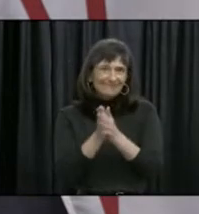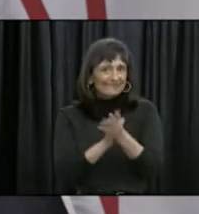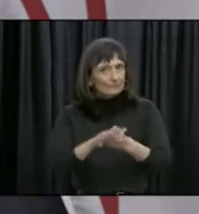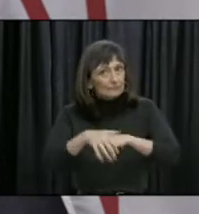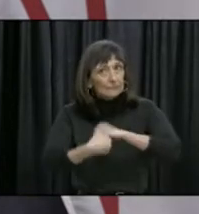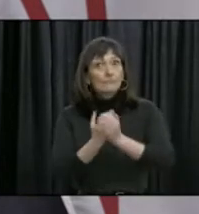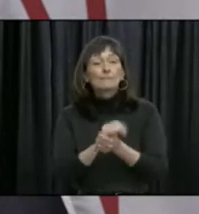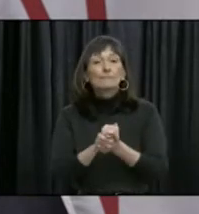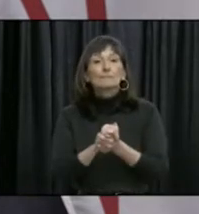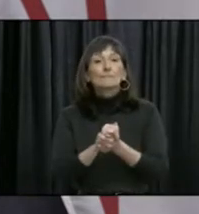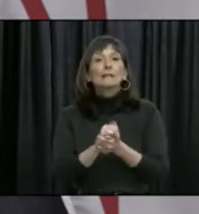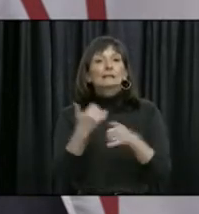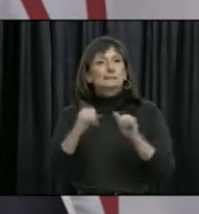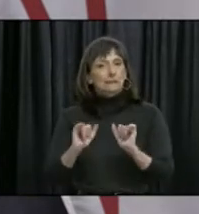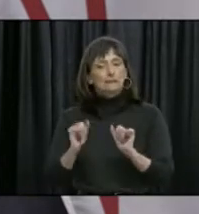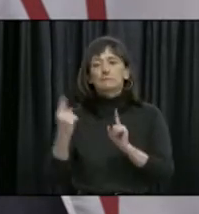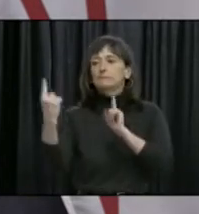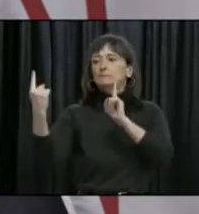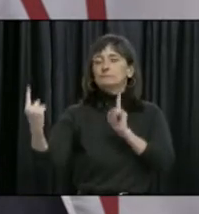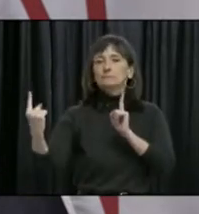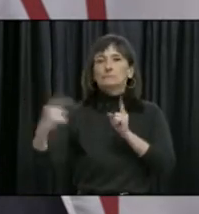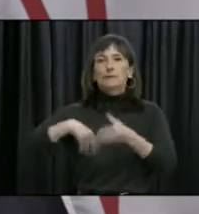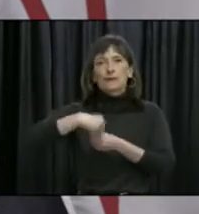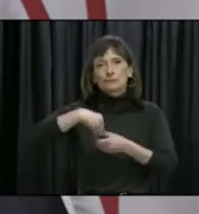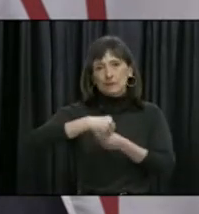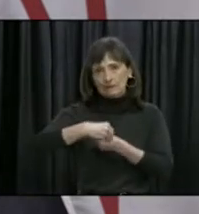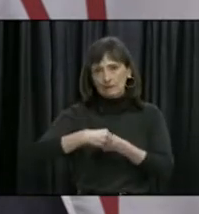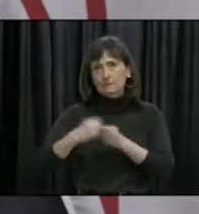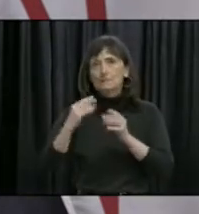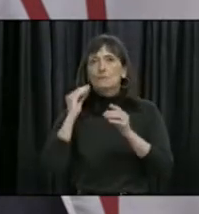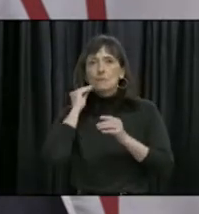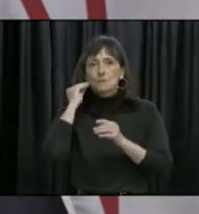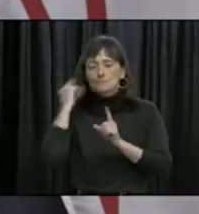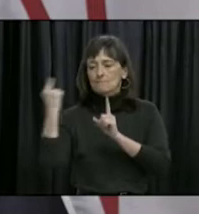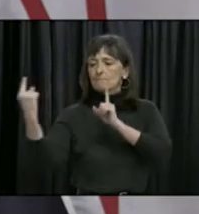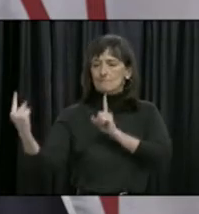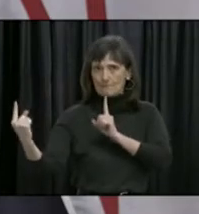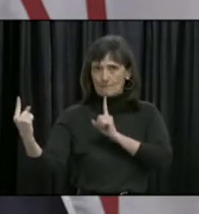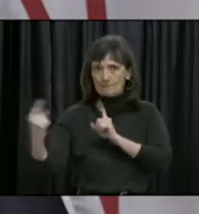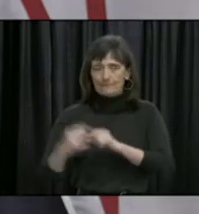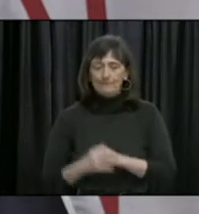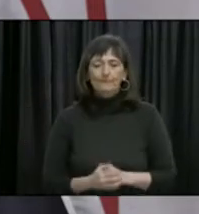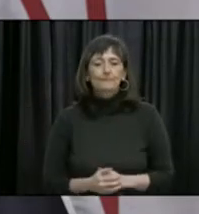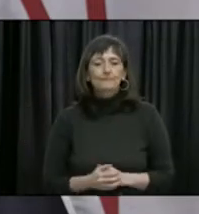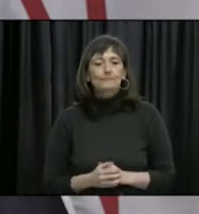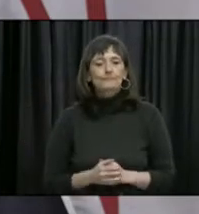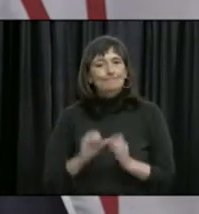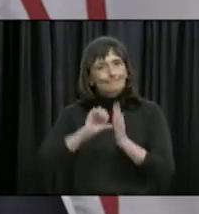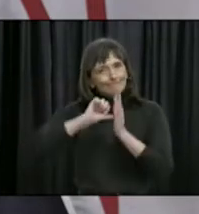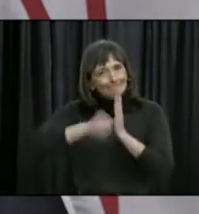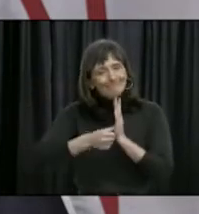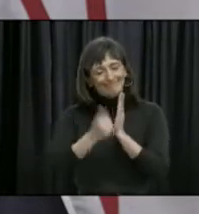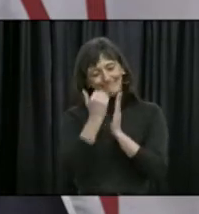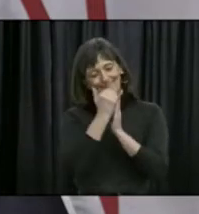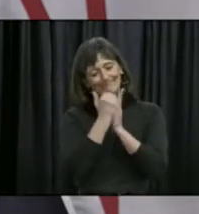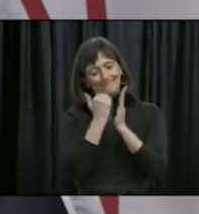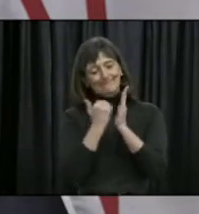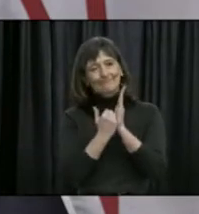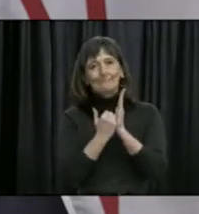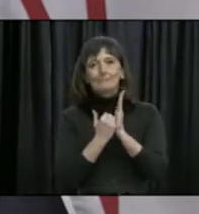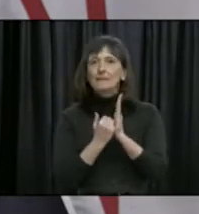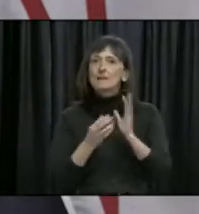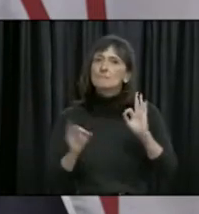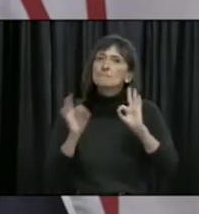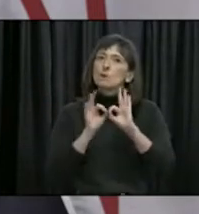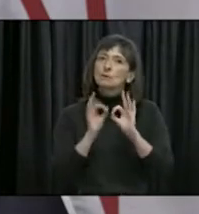maintain safe physical distance from others when in public spaces. I cannot overstate the importance of these measures as we move